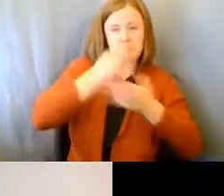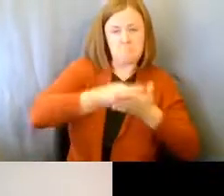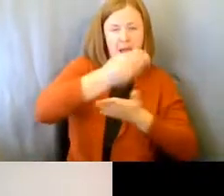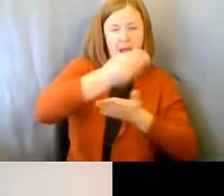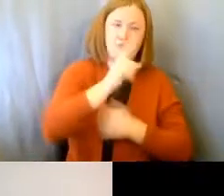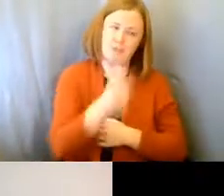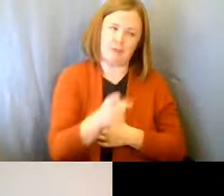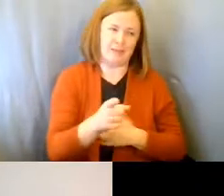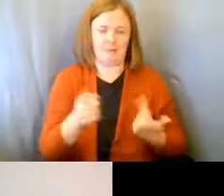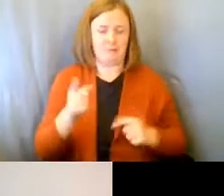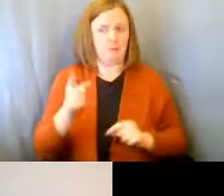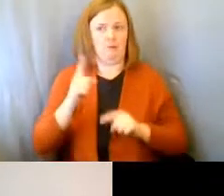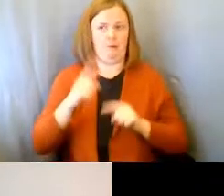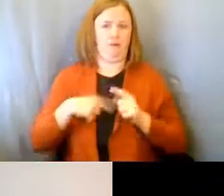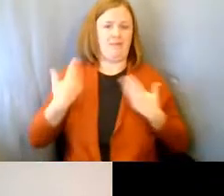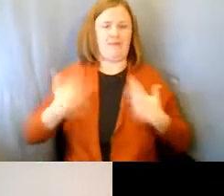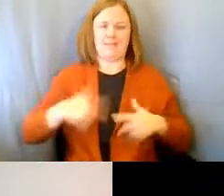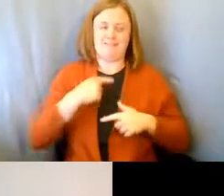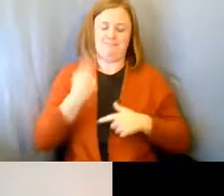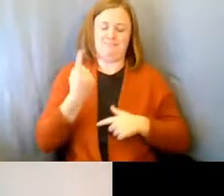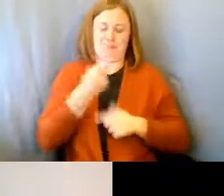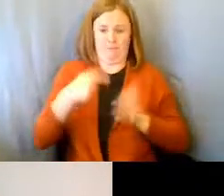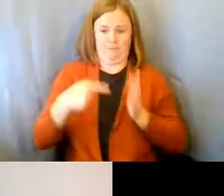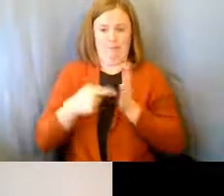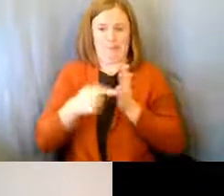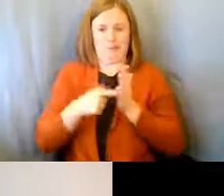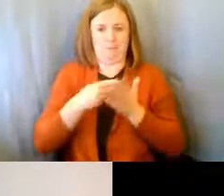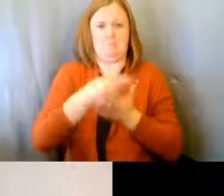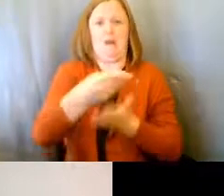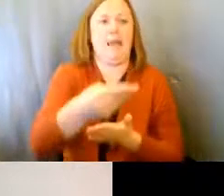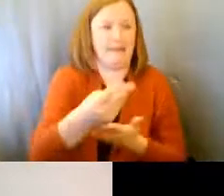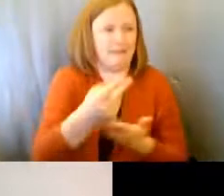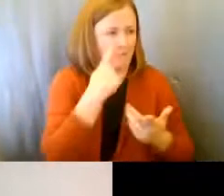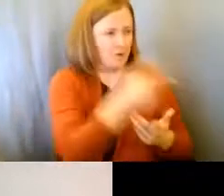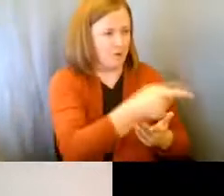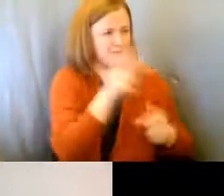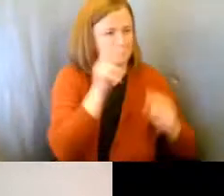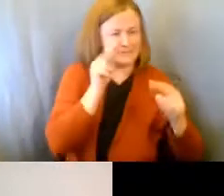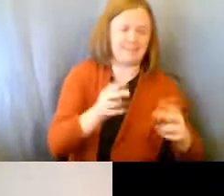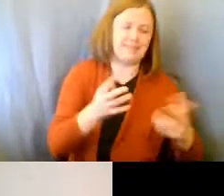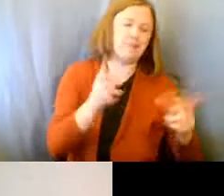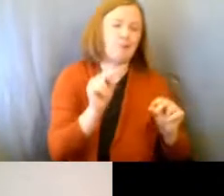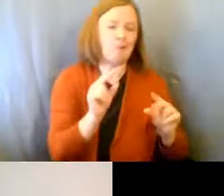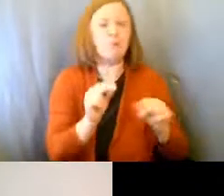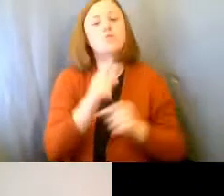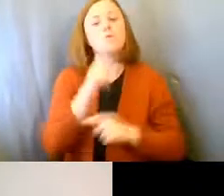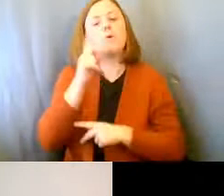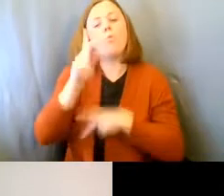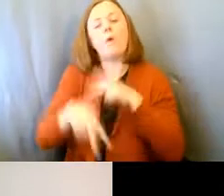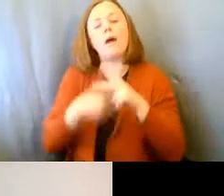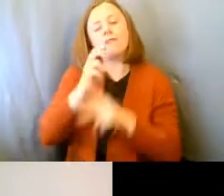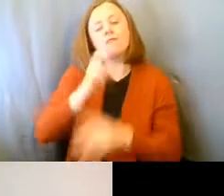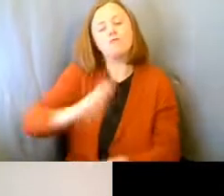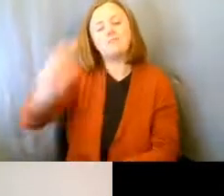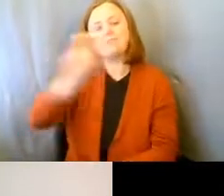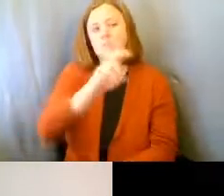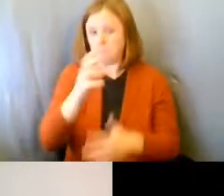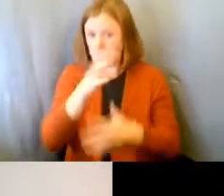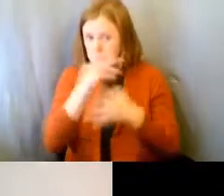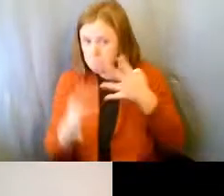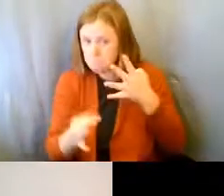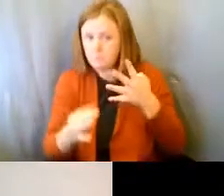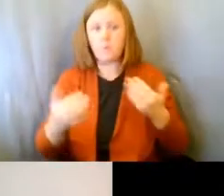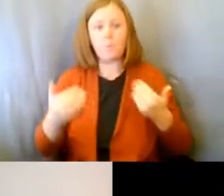luxury we just can't do. So, let's look at what types of transportation is an option. We have our